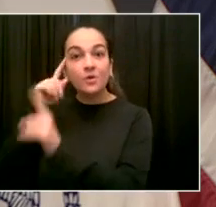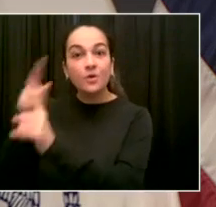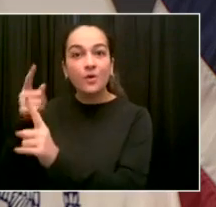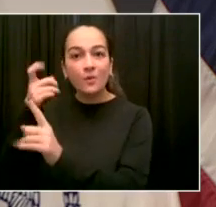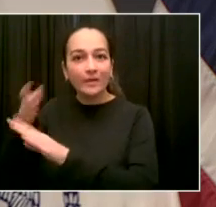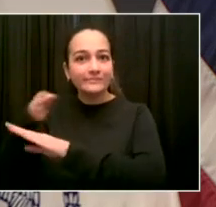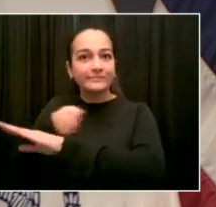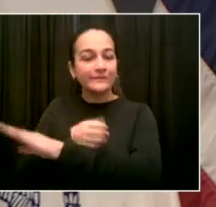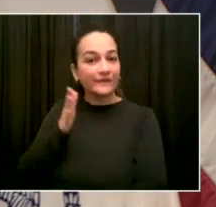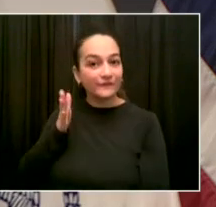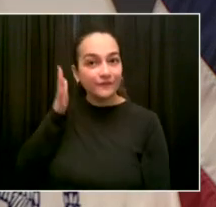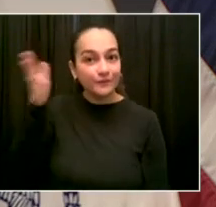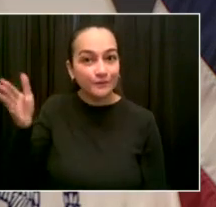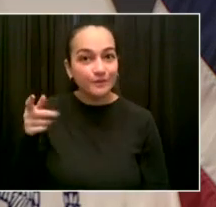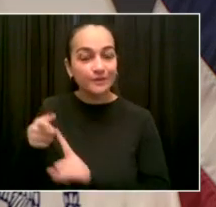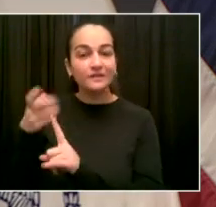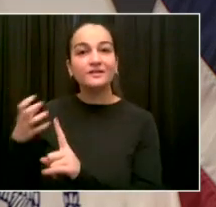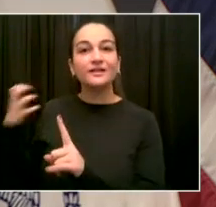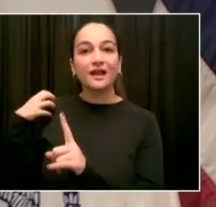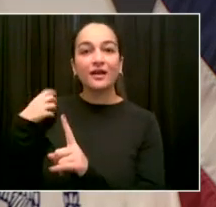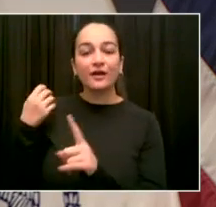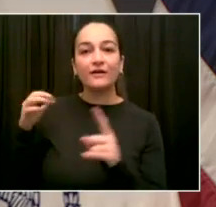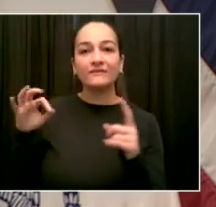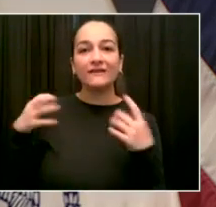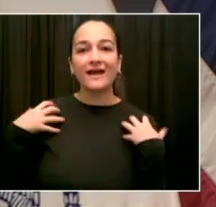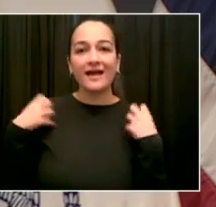the City Council. Councilmember Mark Levine.